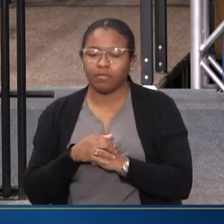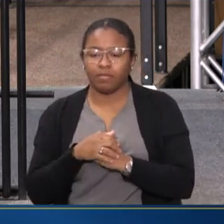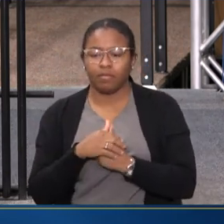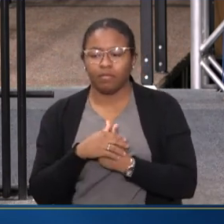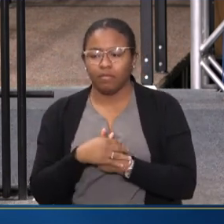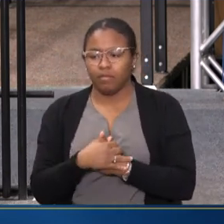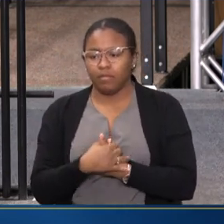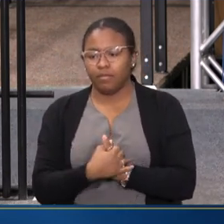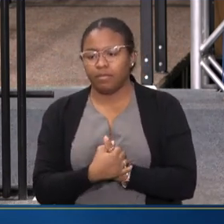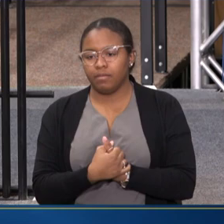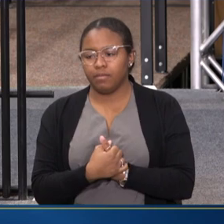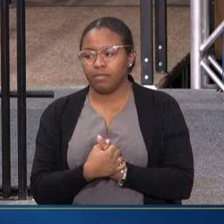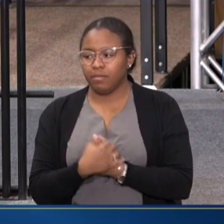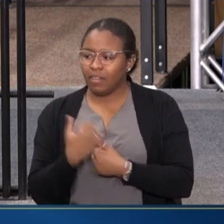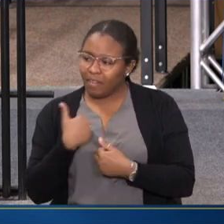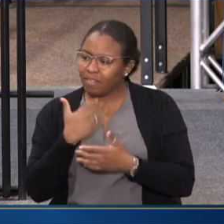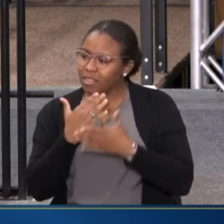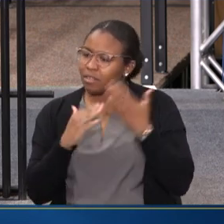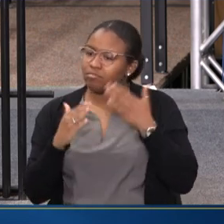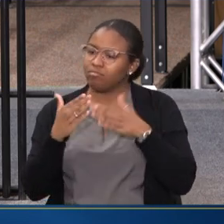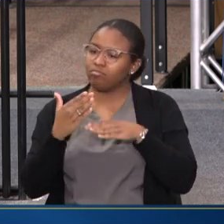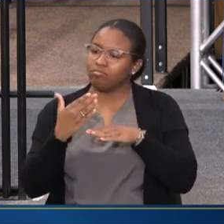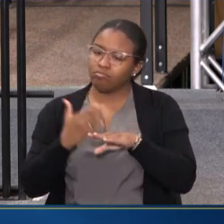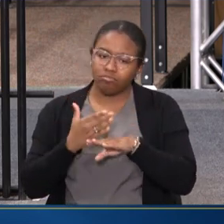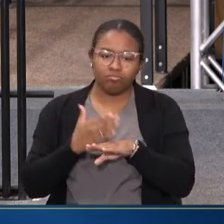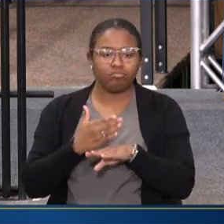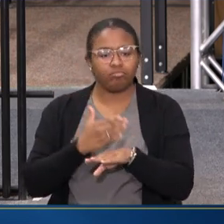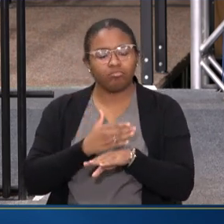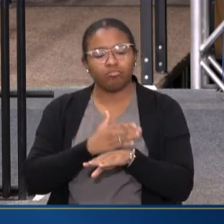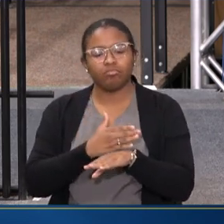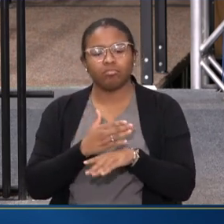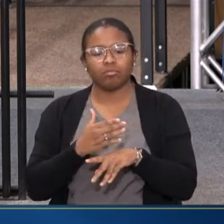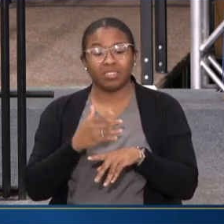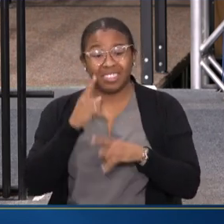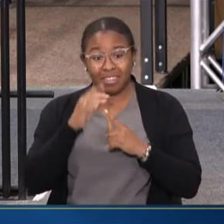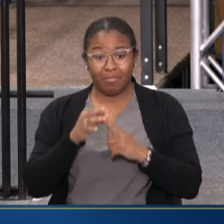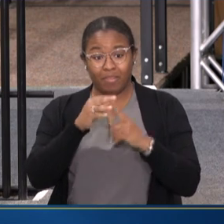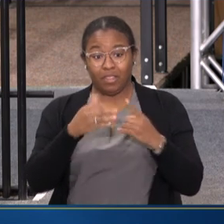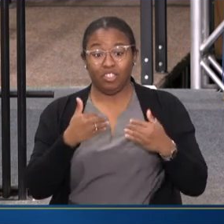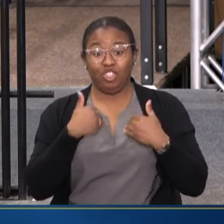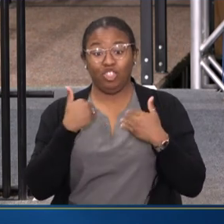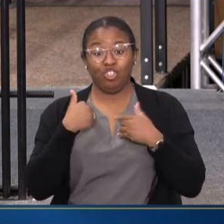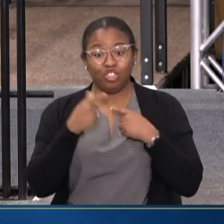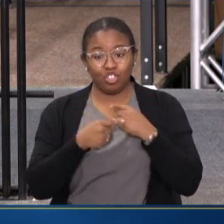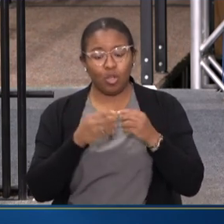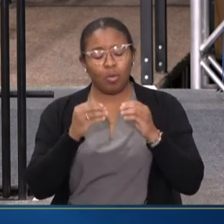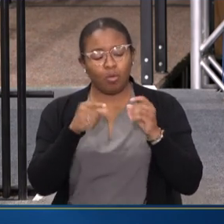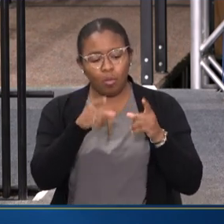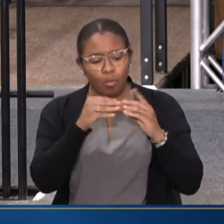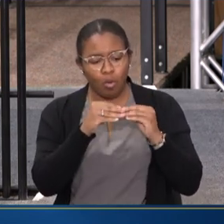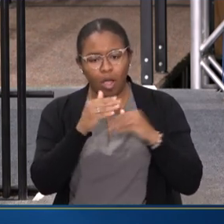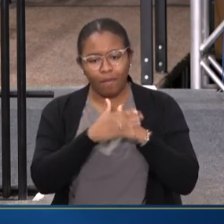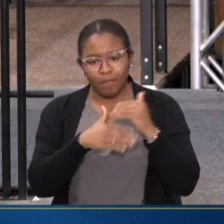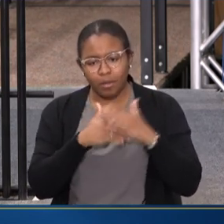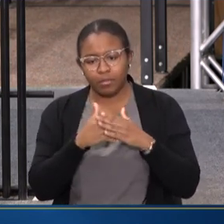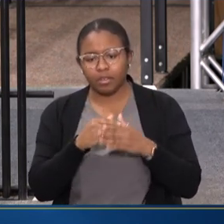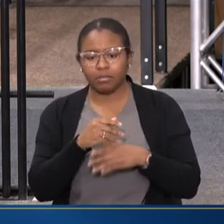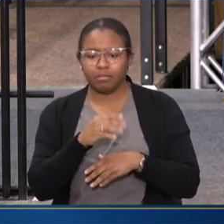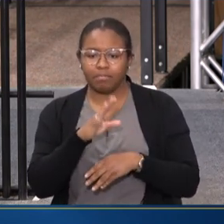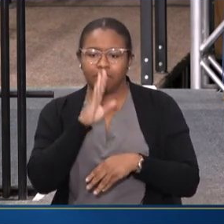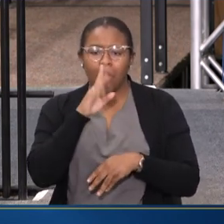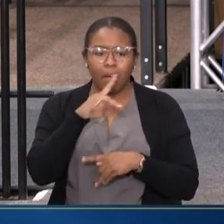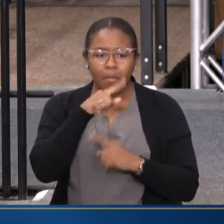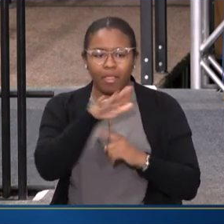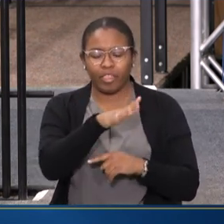THERE HAS BEEN SOME PROGRESS IN TERMS OF, ESPECIALLY THIS YOUNGER GENERATION, A LITTLE MORE COMFORTABLE ABOUT SPEAKING ABOUT THESE